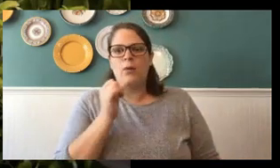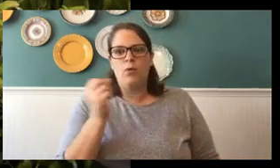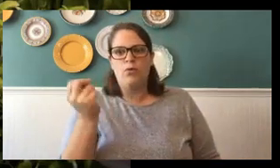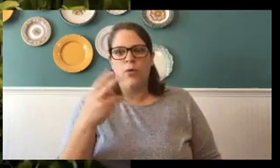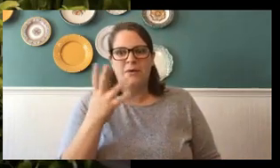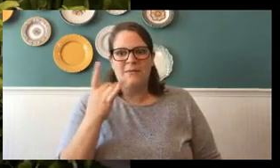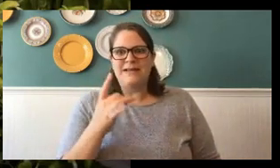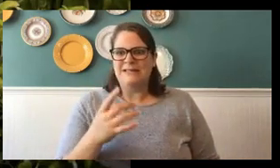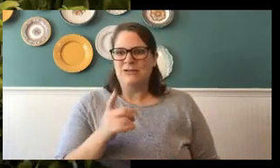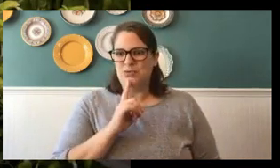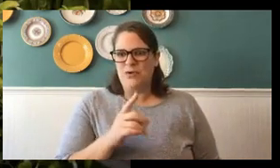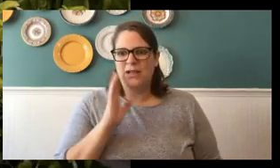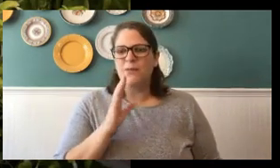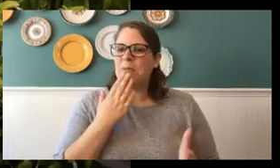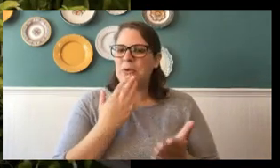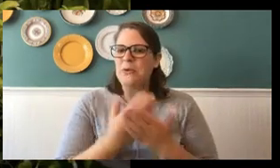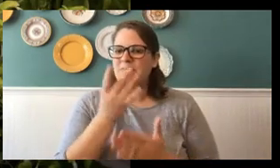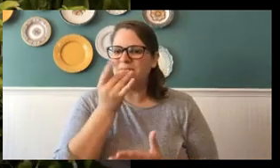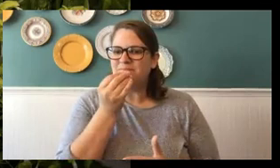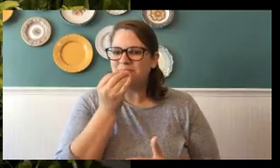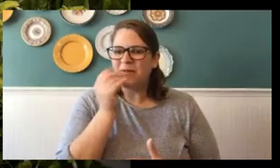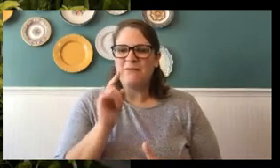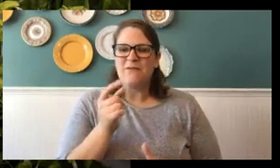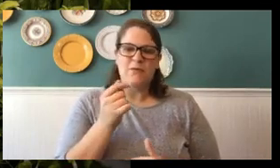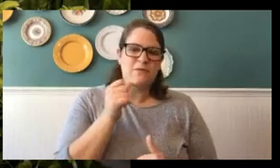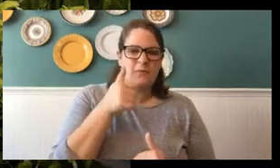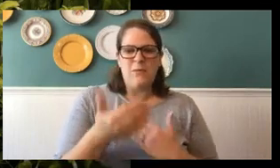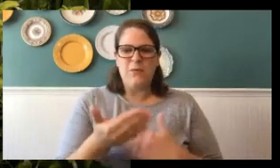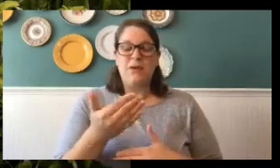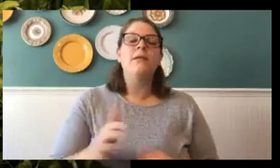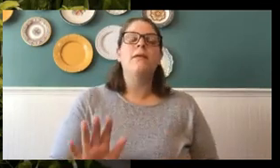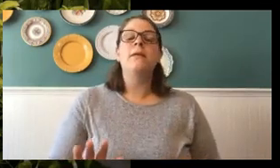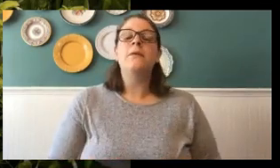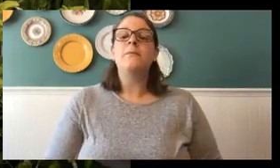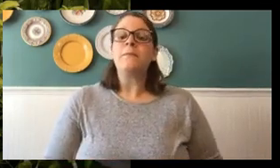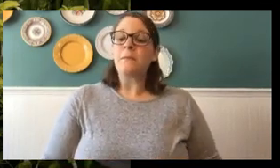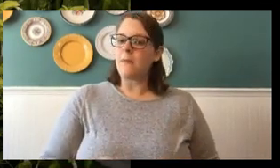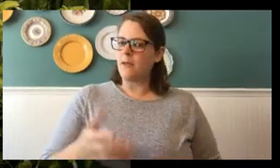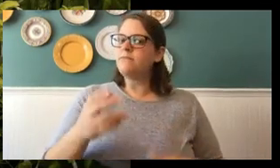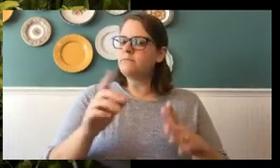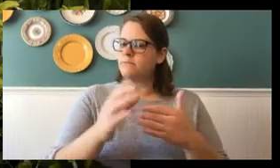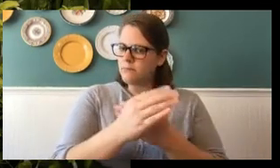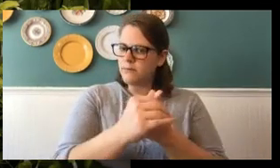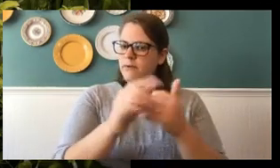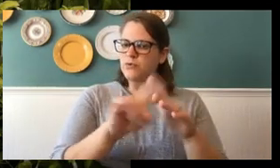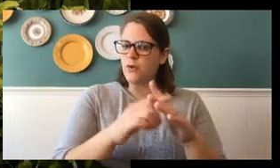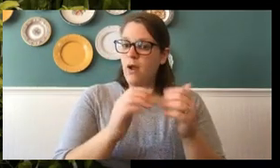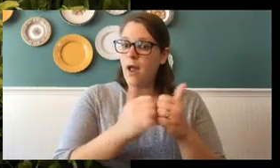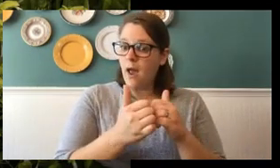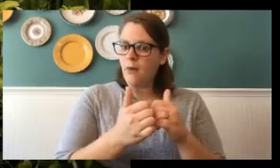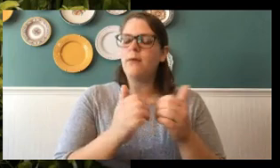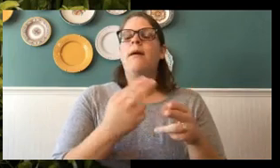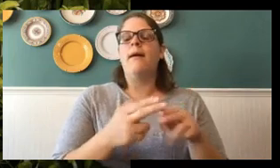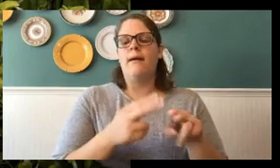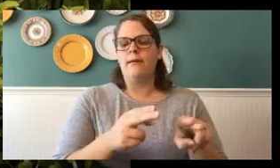it'll make really good breakfast tomorrow. But butterflies start as an egg. But how does it get there? Well, Molly